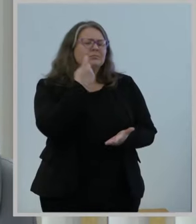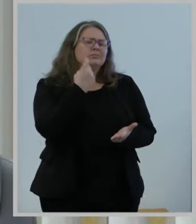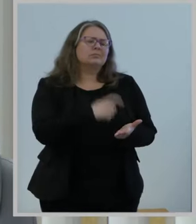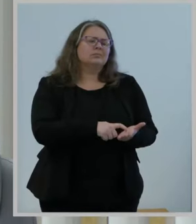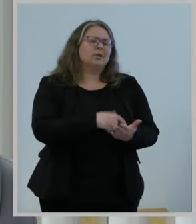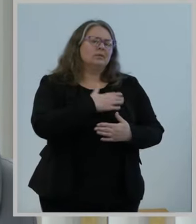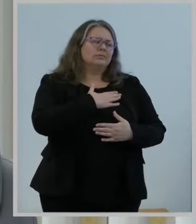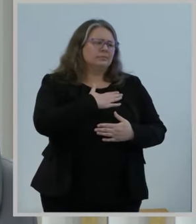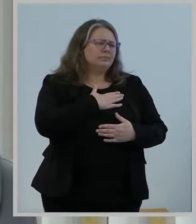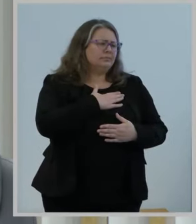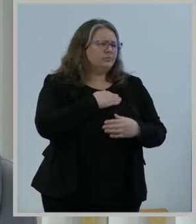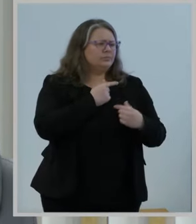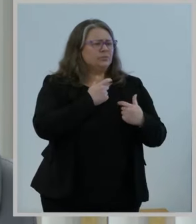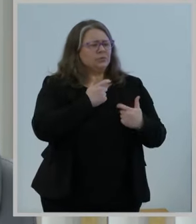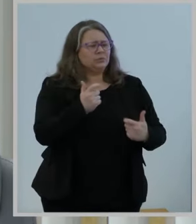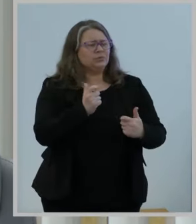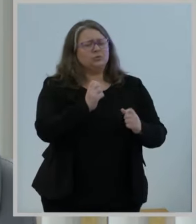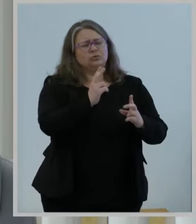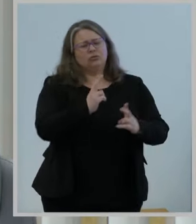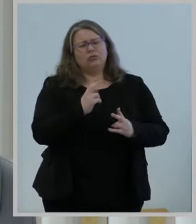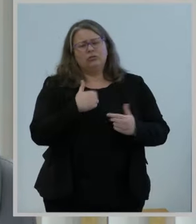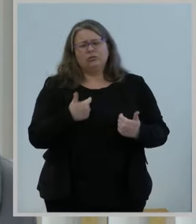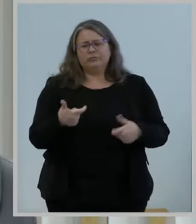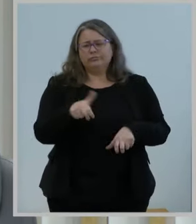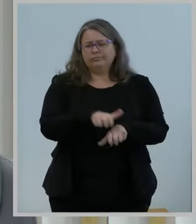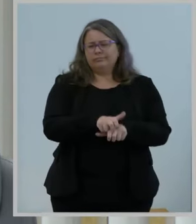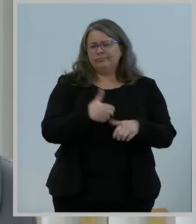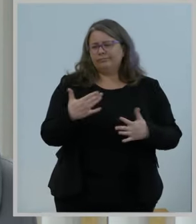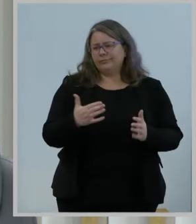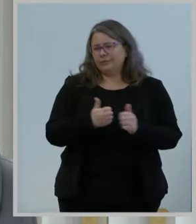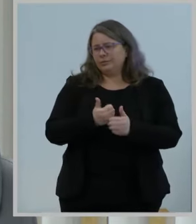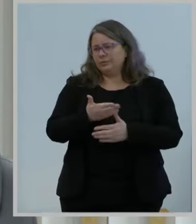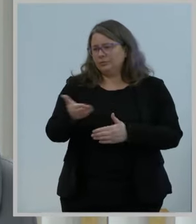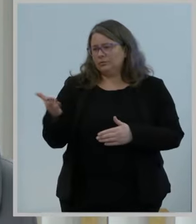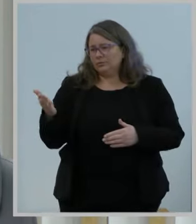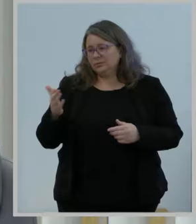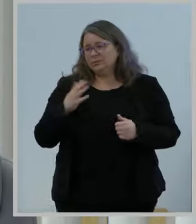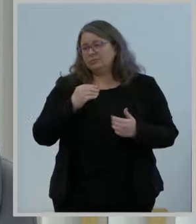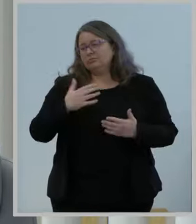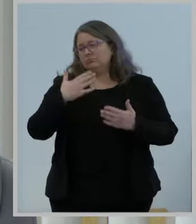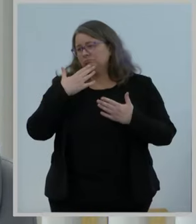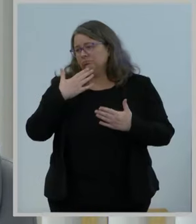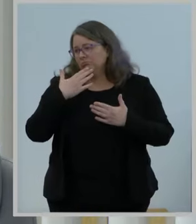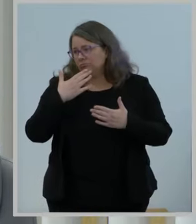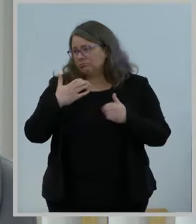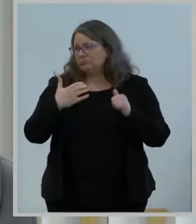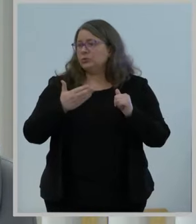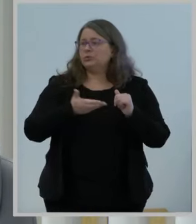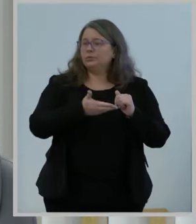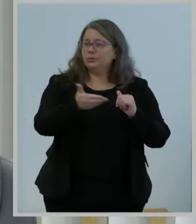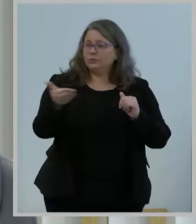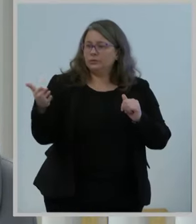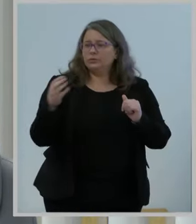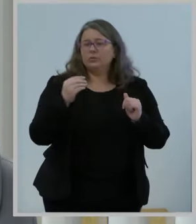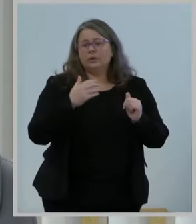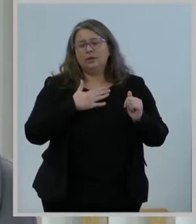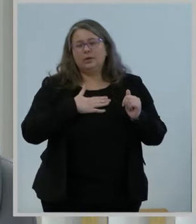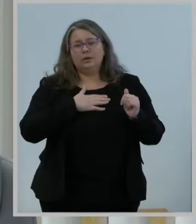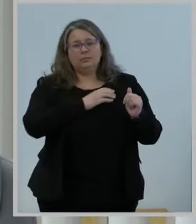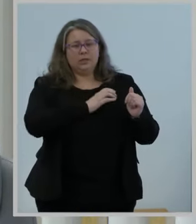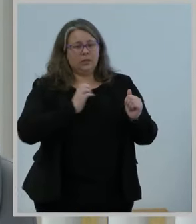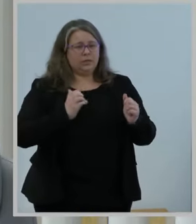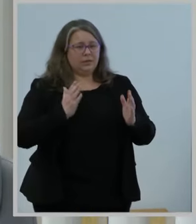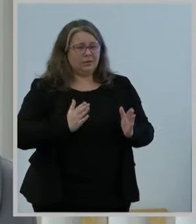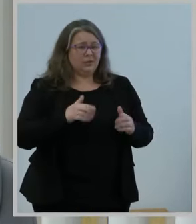be sitting here and express my appreciation to you and to my fellow commissioners for all the warm welcome that I have received. This has been quite